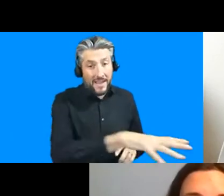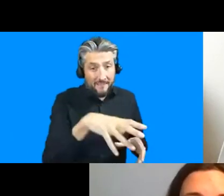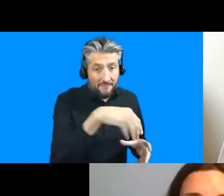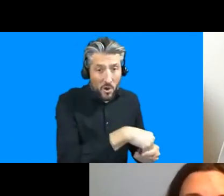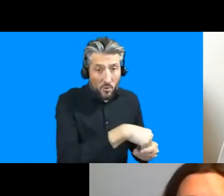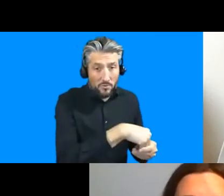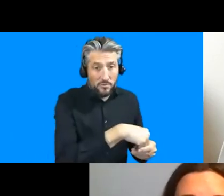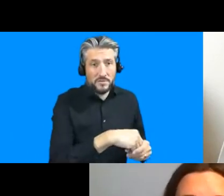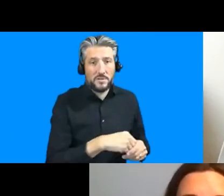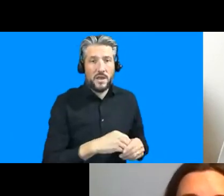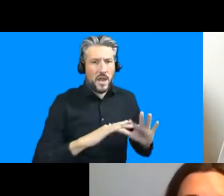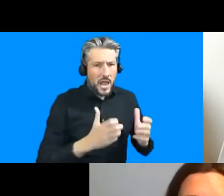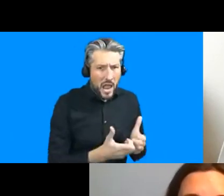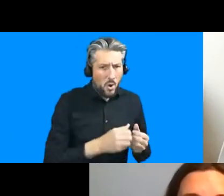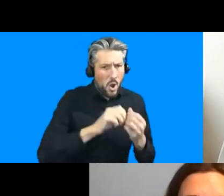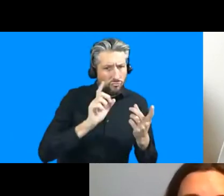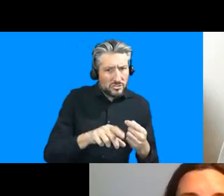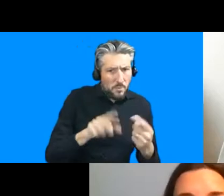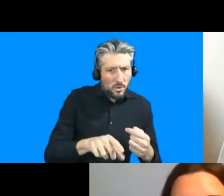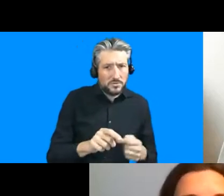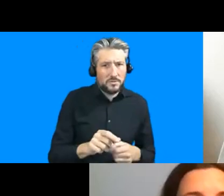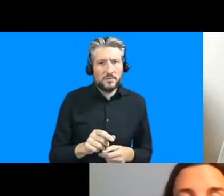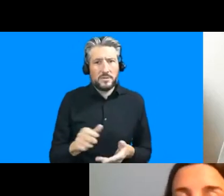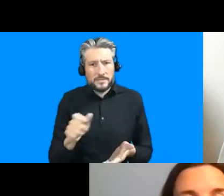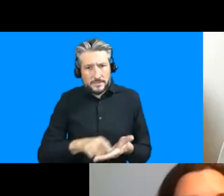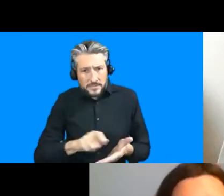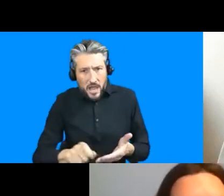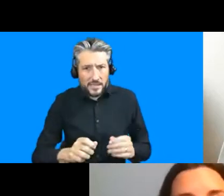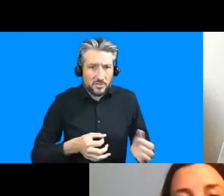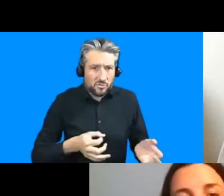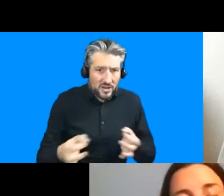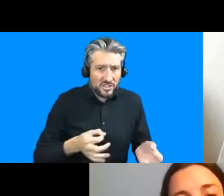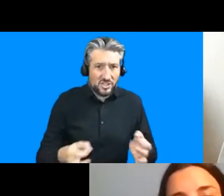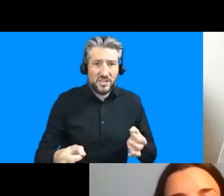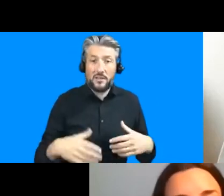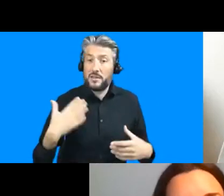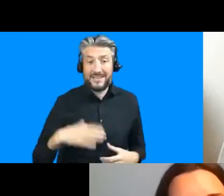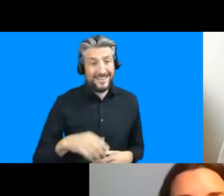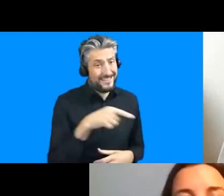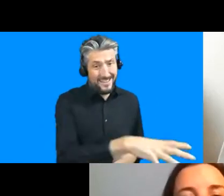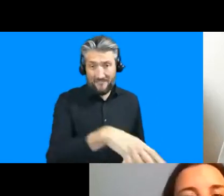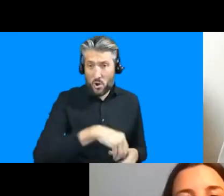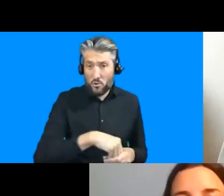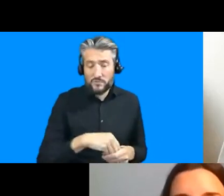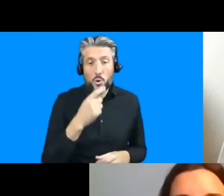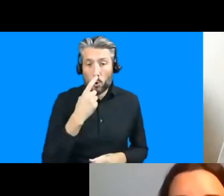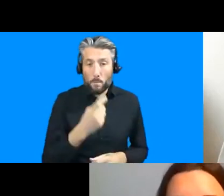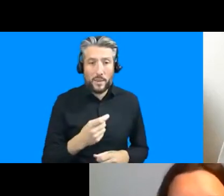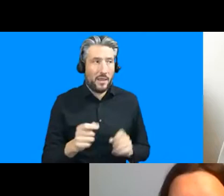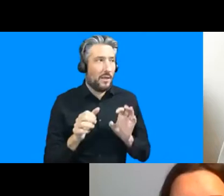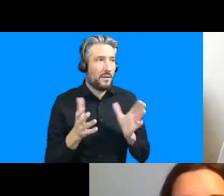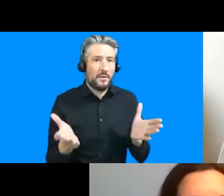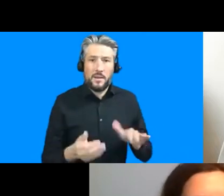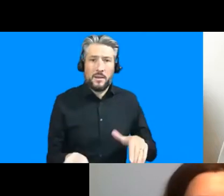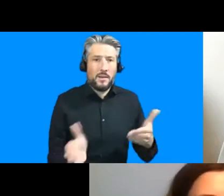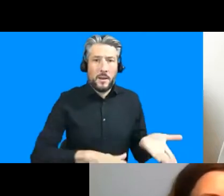with the response strategies that made sense for them and their lives whether it was burial practices or local surveillance or kind of local